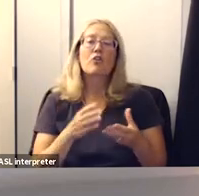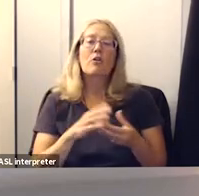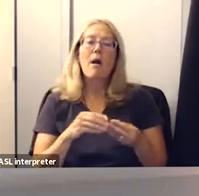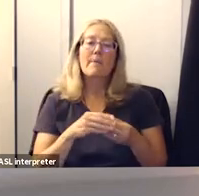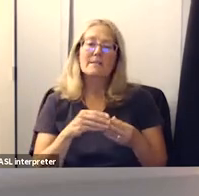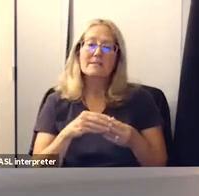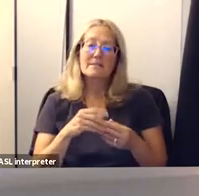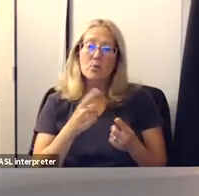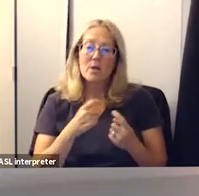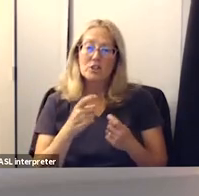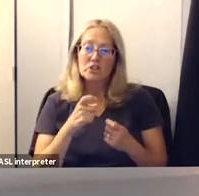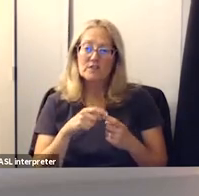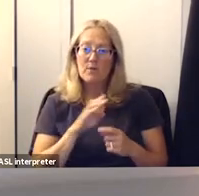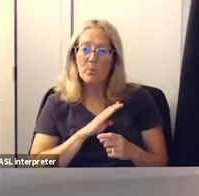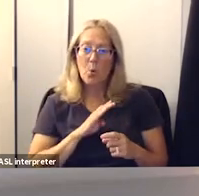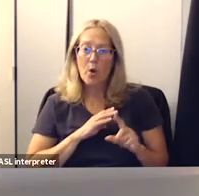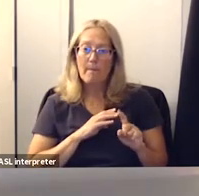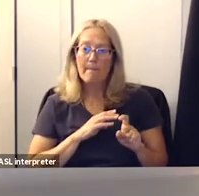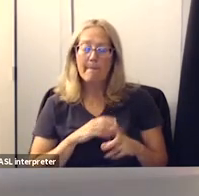board members